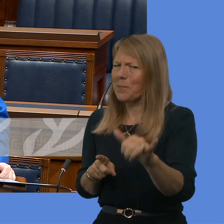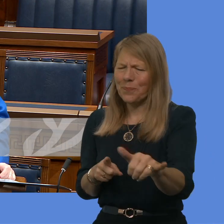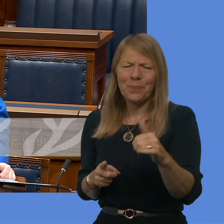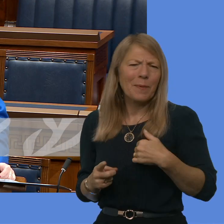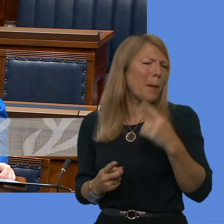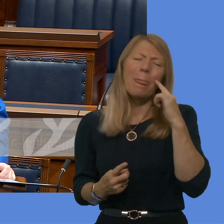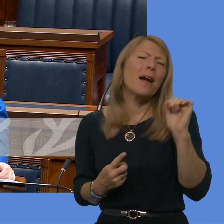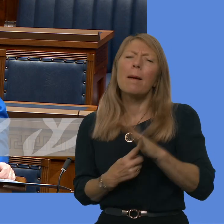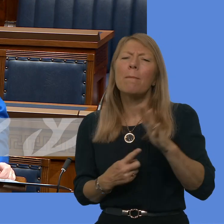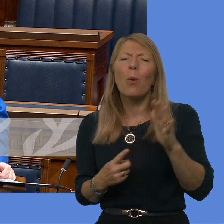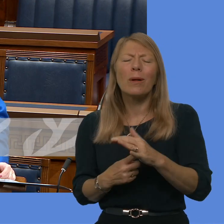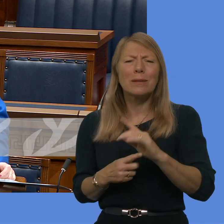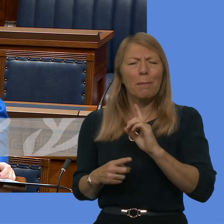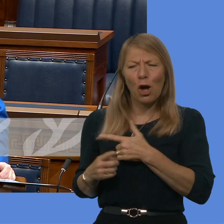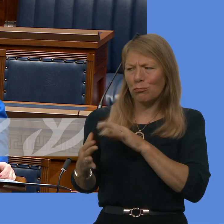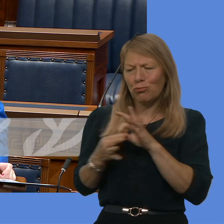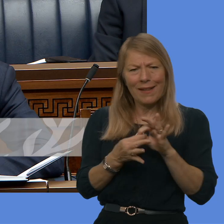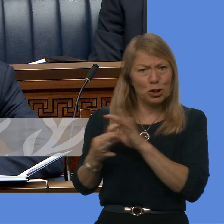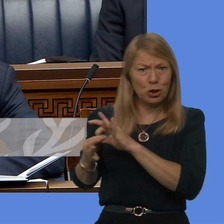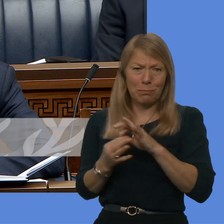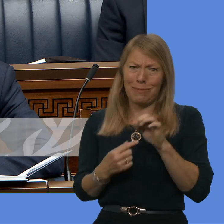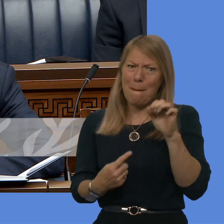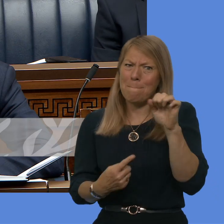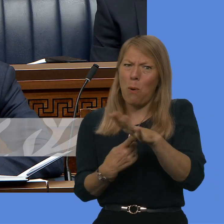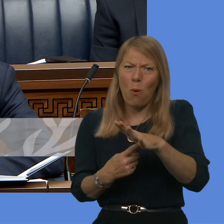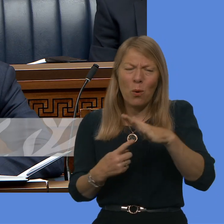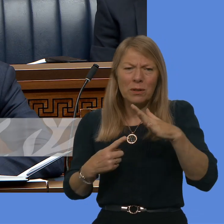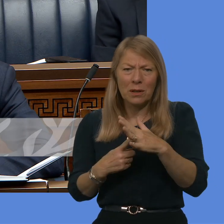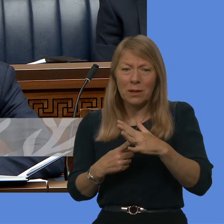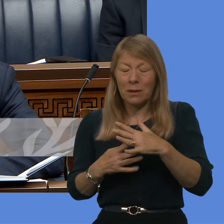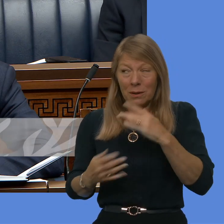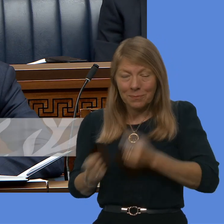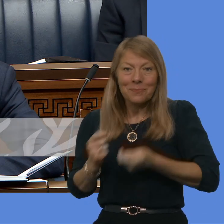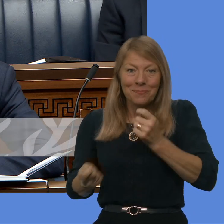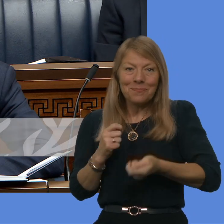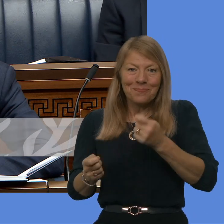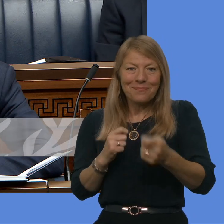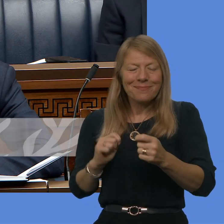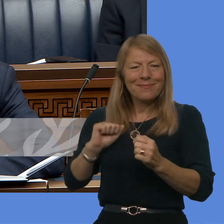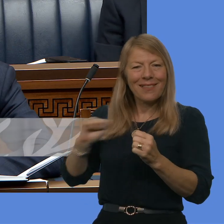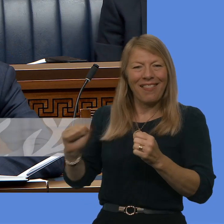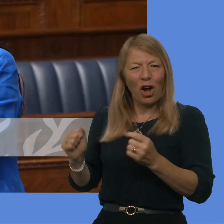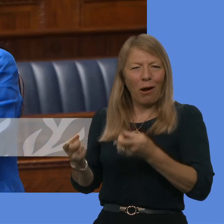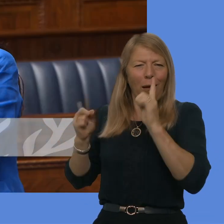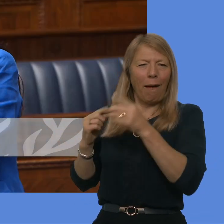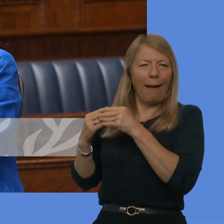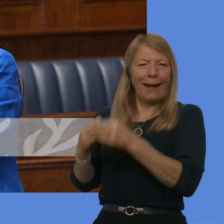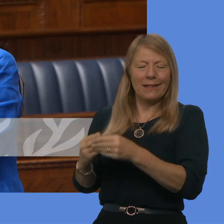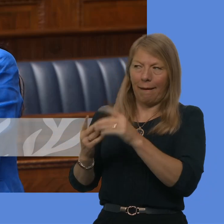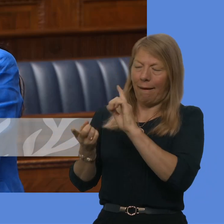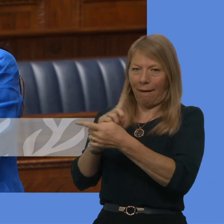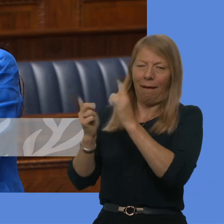to build on those relationships. There has been a significant amount of change in terms of the leadership across those participants,